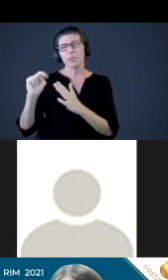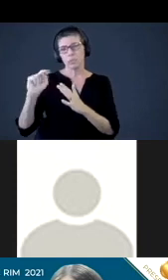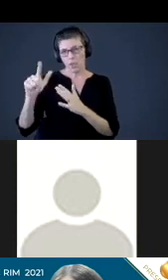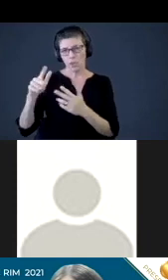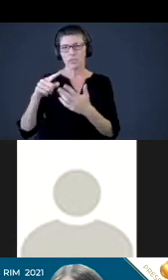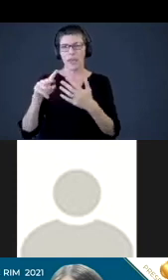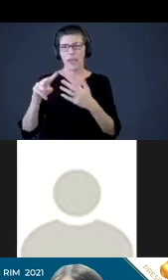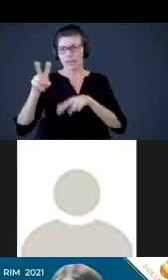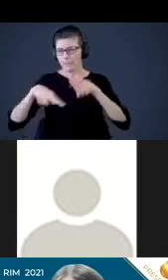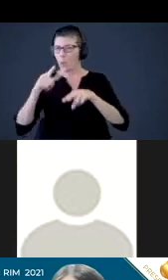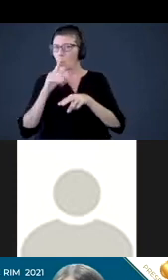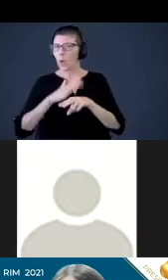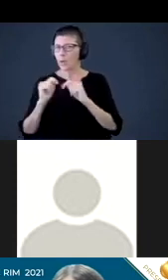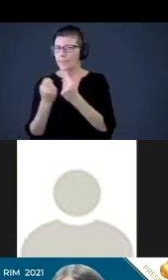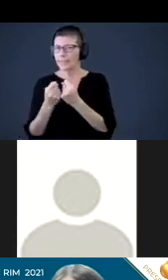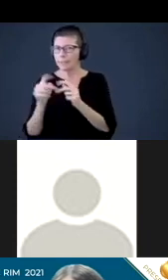the members of our core team.